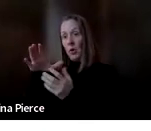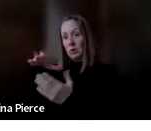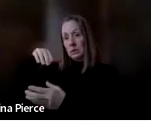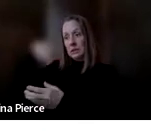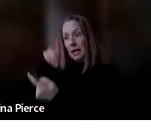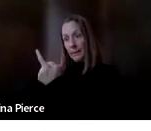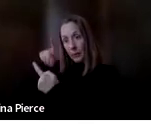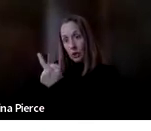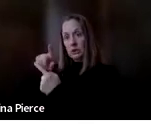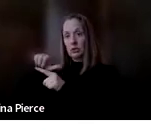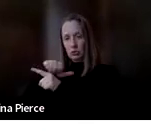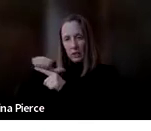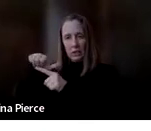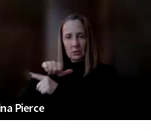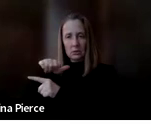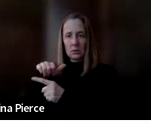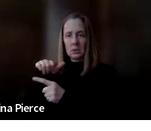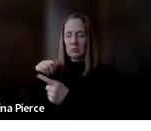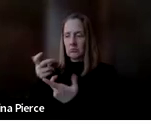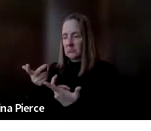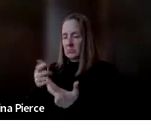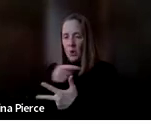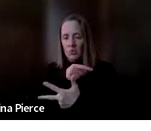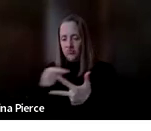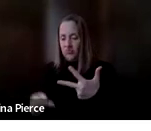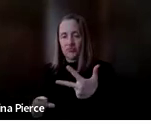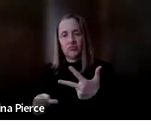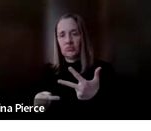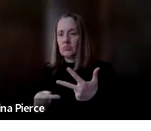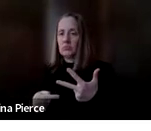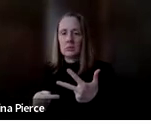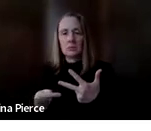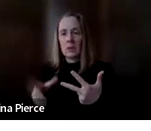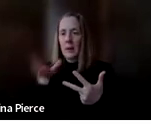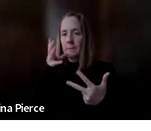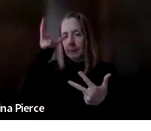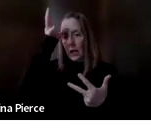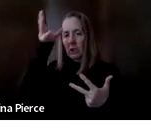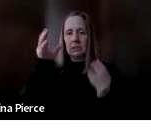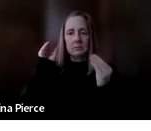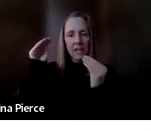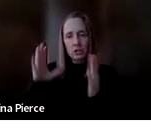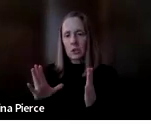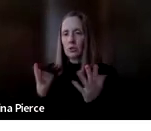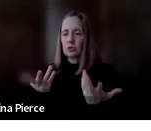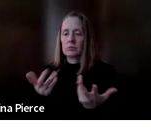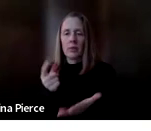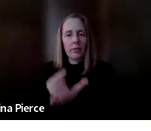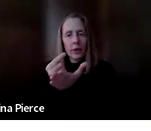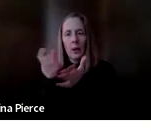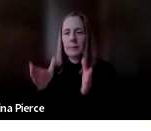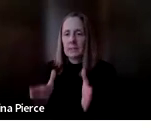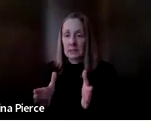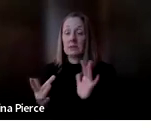you want to go sit in a room with someone, we love that. Again, parents, educators, therapists, we would invite you to get in